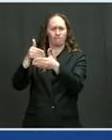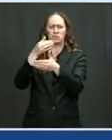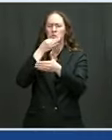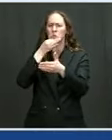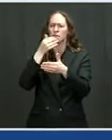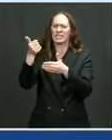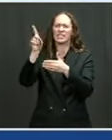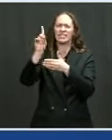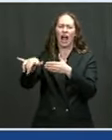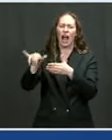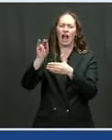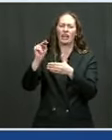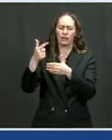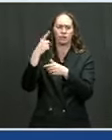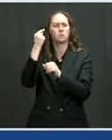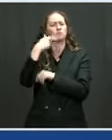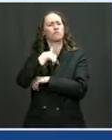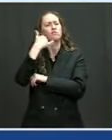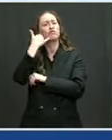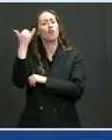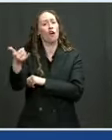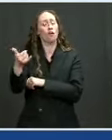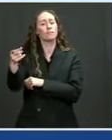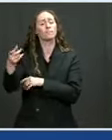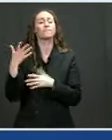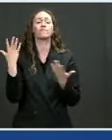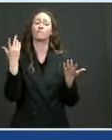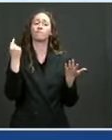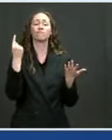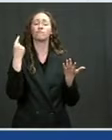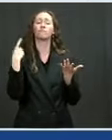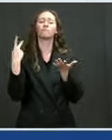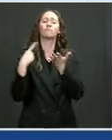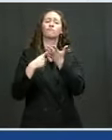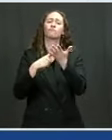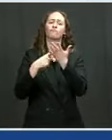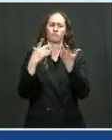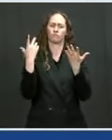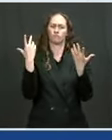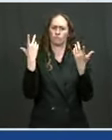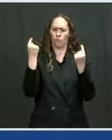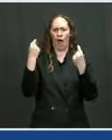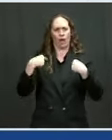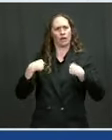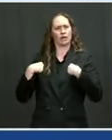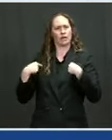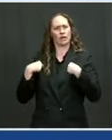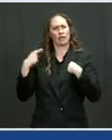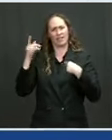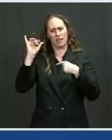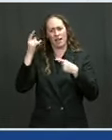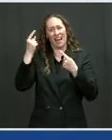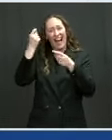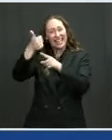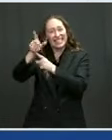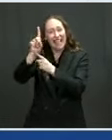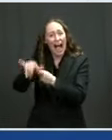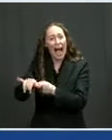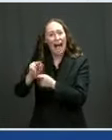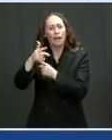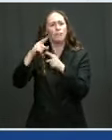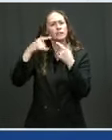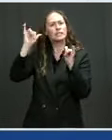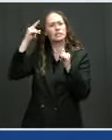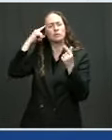All John wanted to do was talk about how I was doing. He died, I think, about 25 hours later.